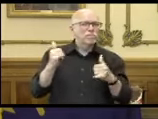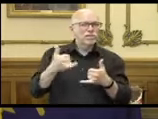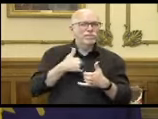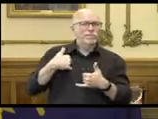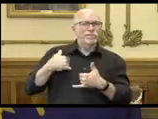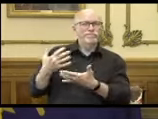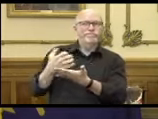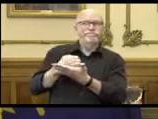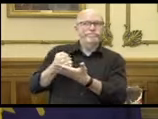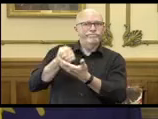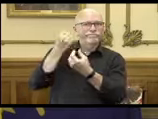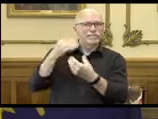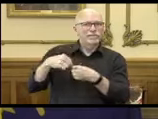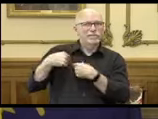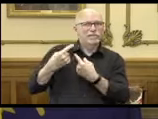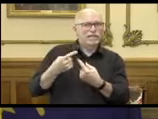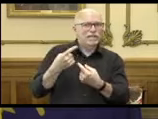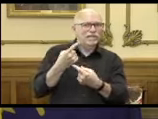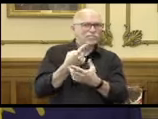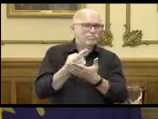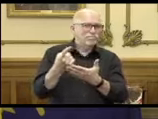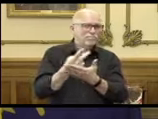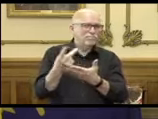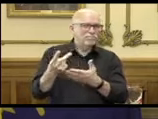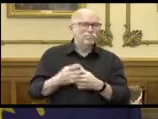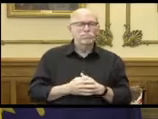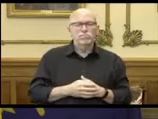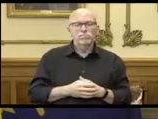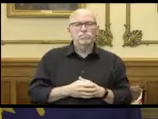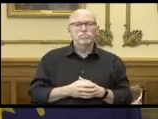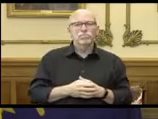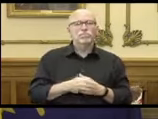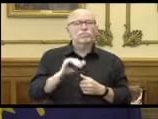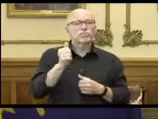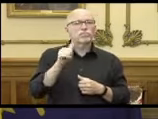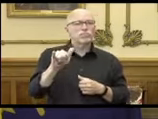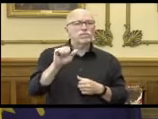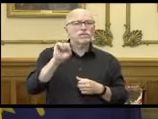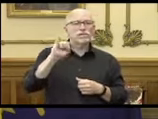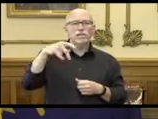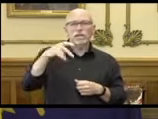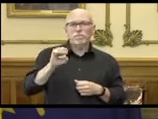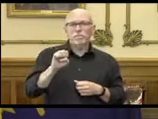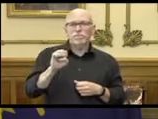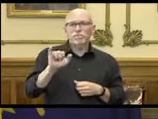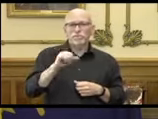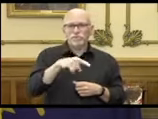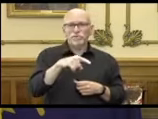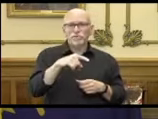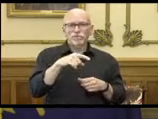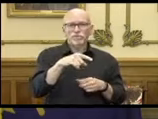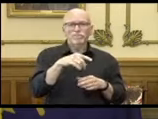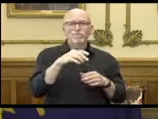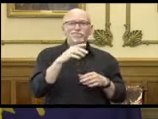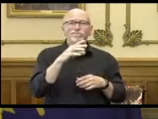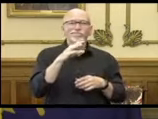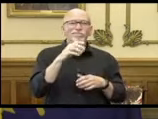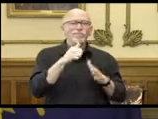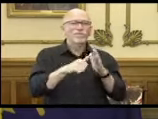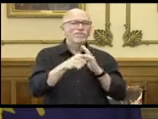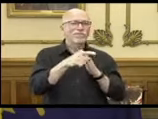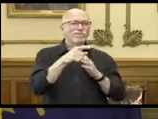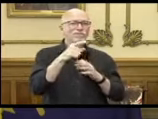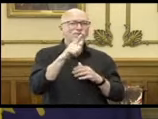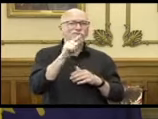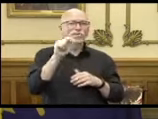over the last 10-14 days. then Jake Sipe is also back at housing under the guidance